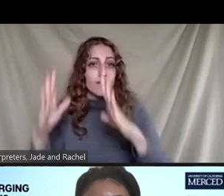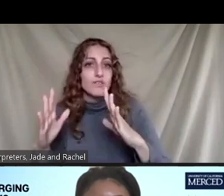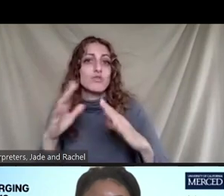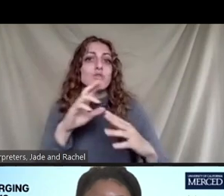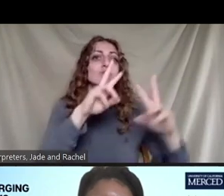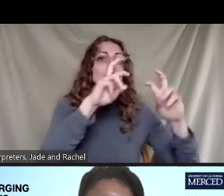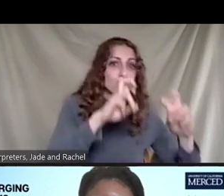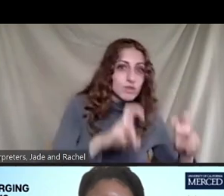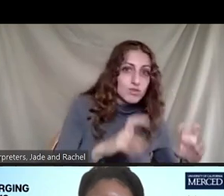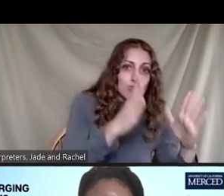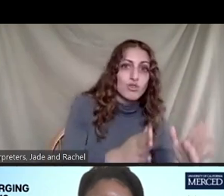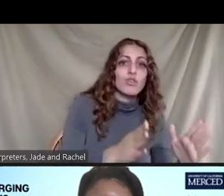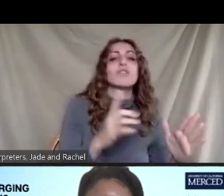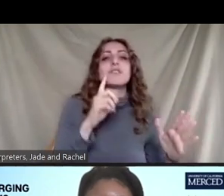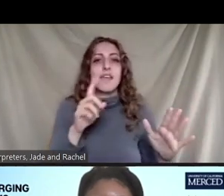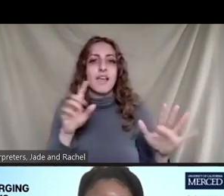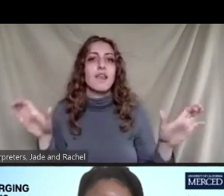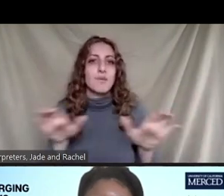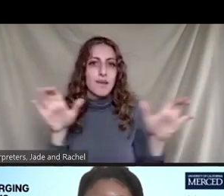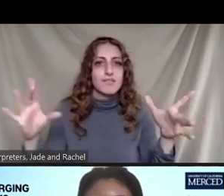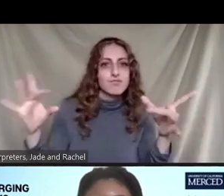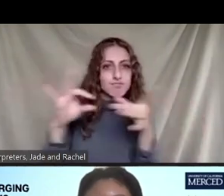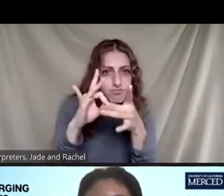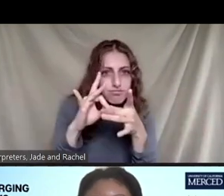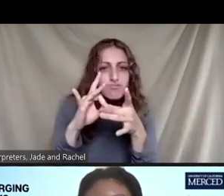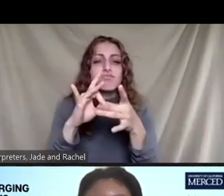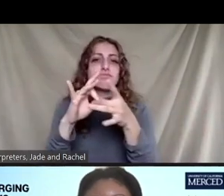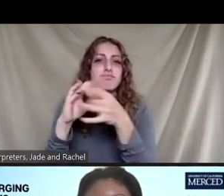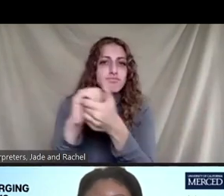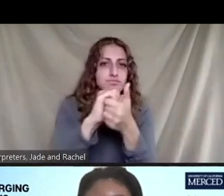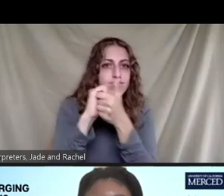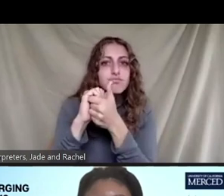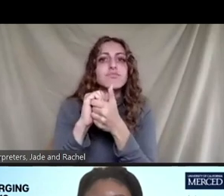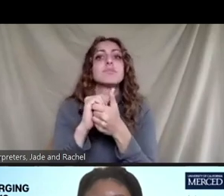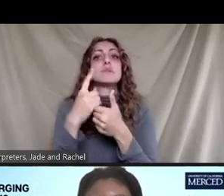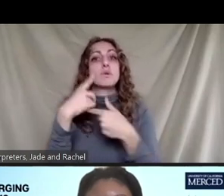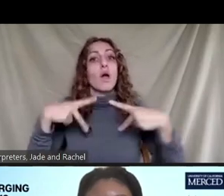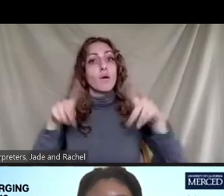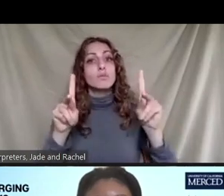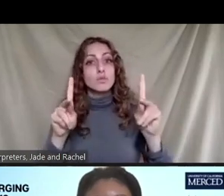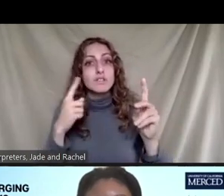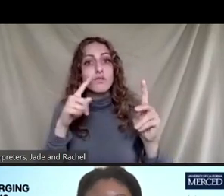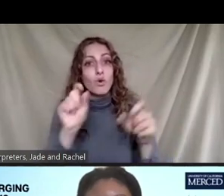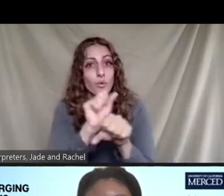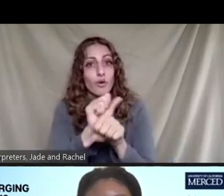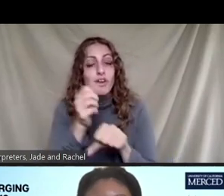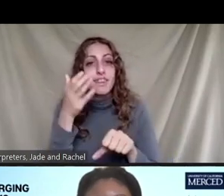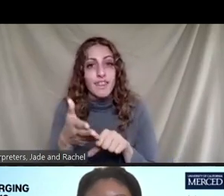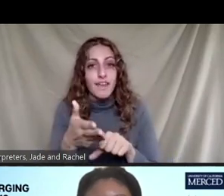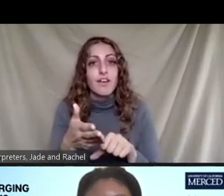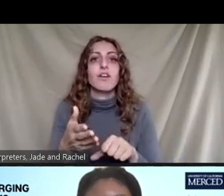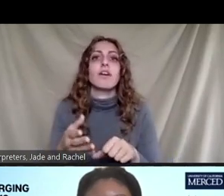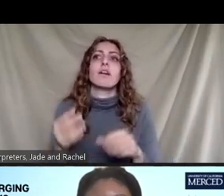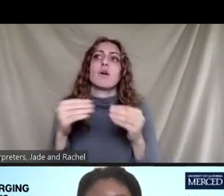behave in a certain way. And so there's opportunities to do that kind of work there. And then this is, to me, is a much broader question